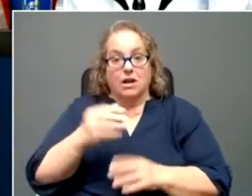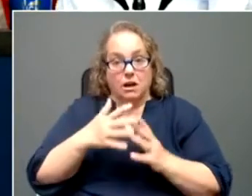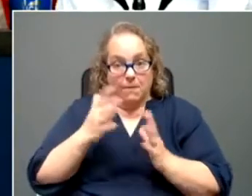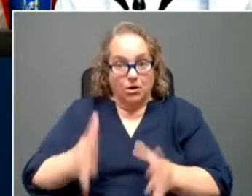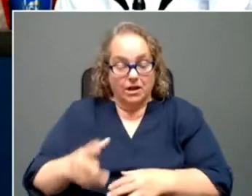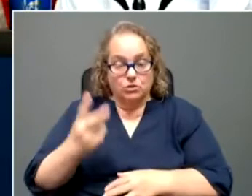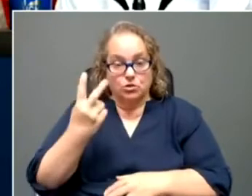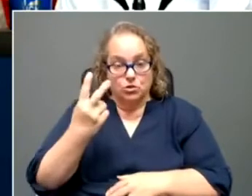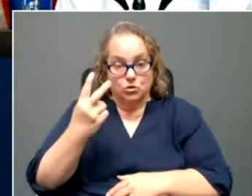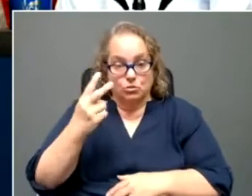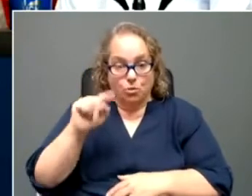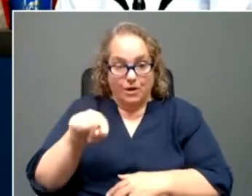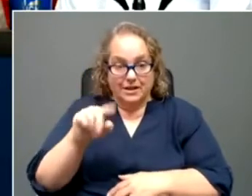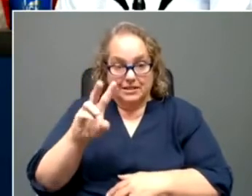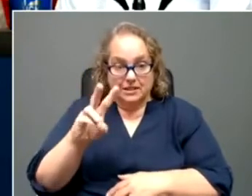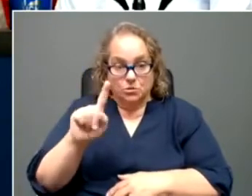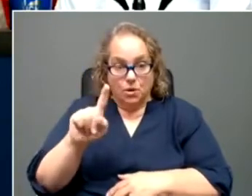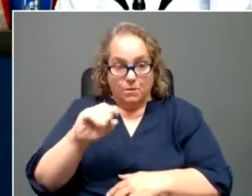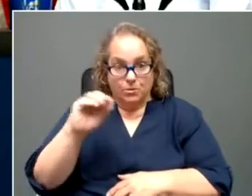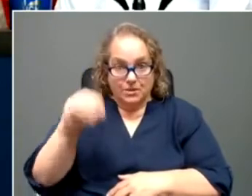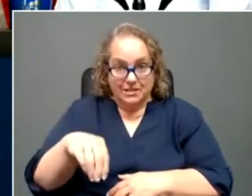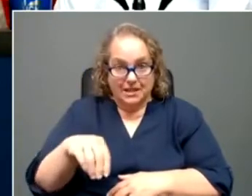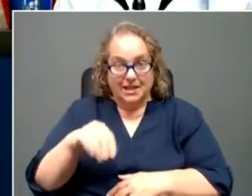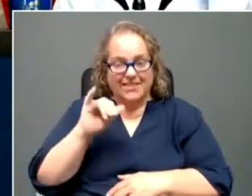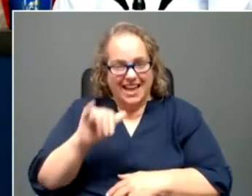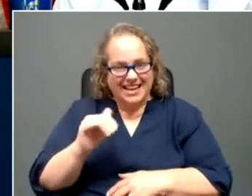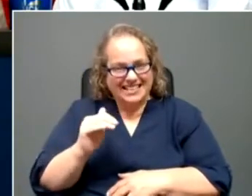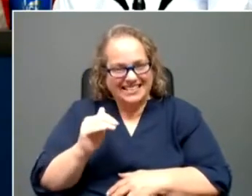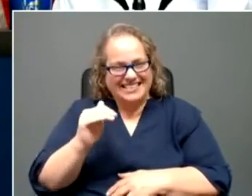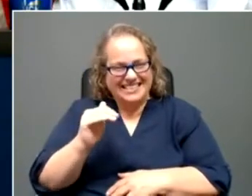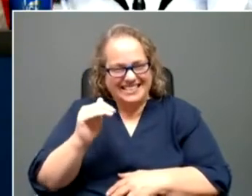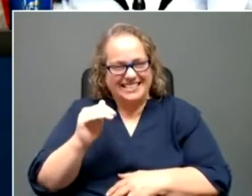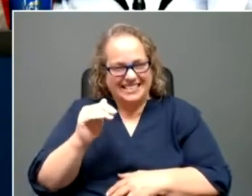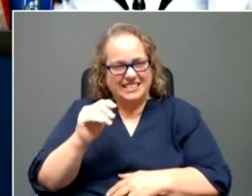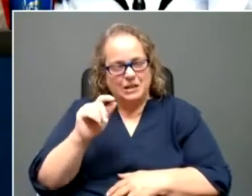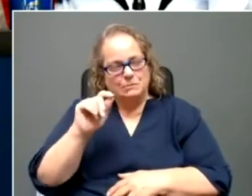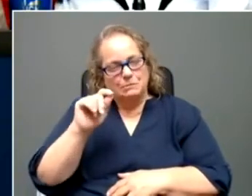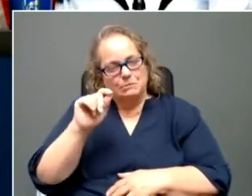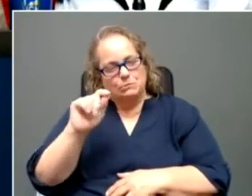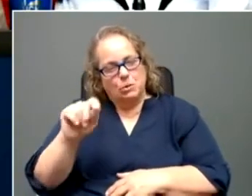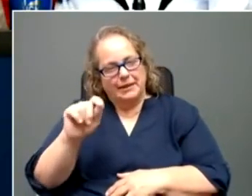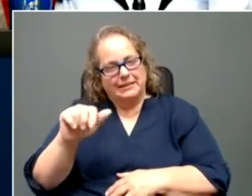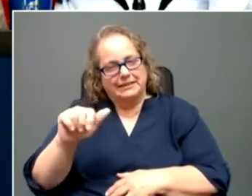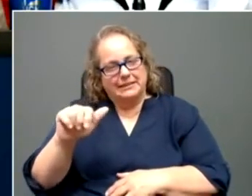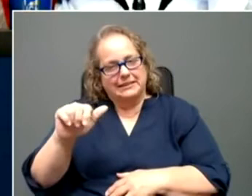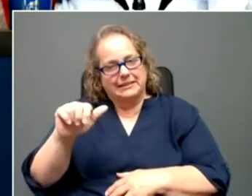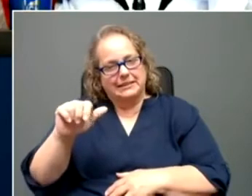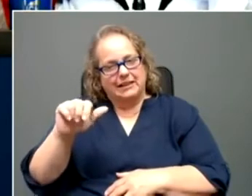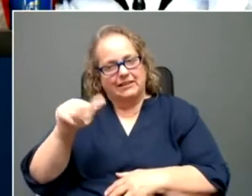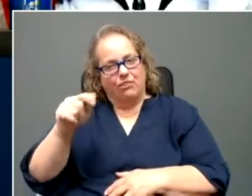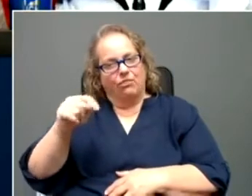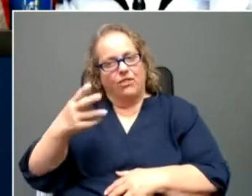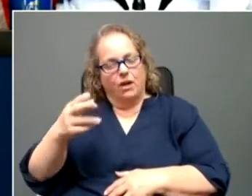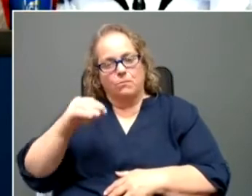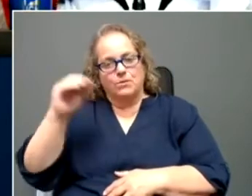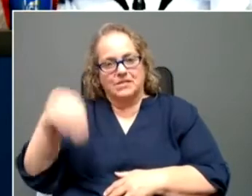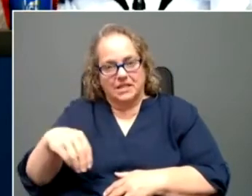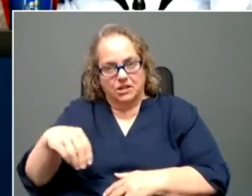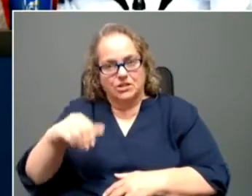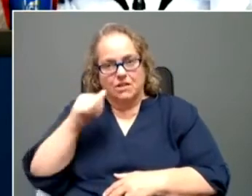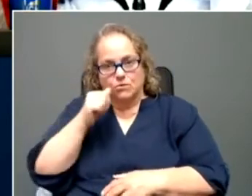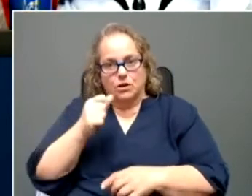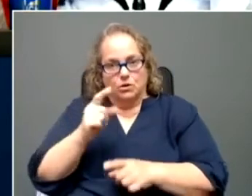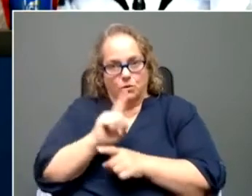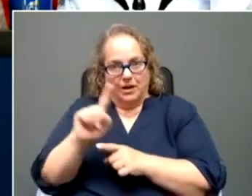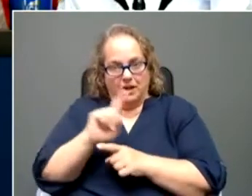.1%. Again, it's been inching up by about a tenth of a point, um, tenth of a percentage each week. We